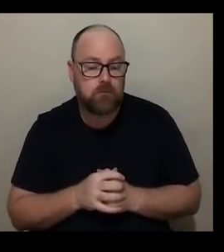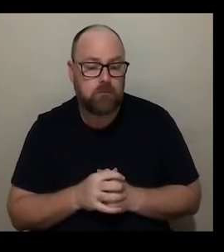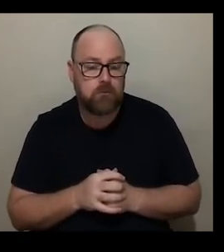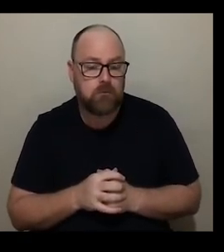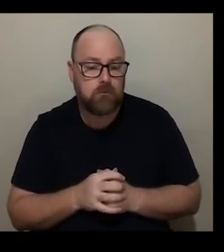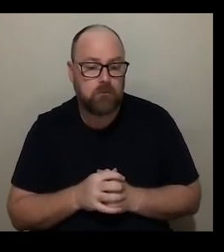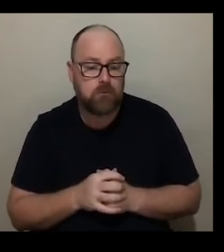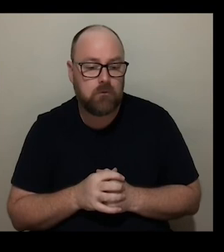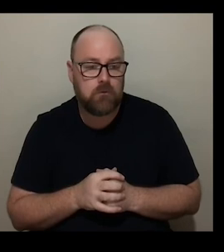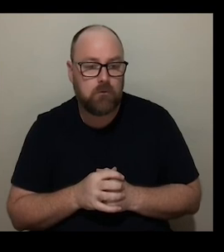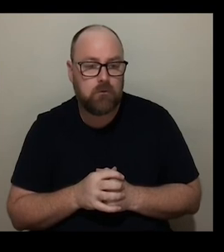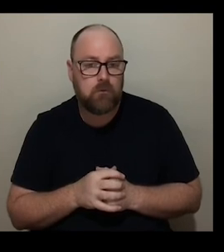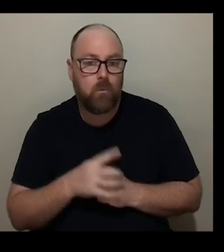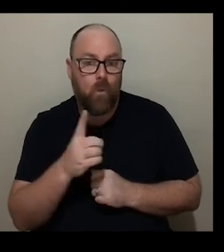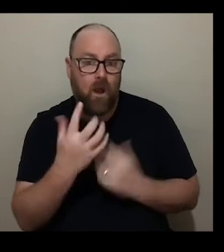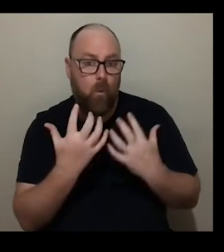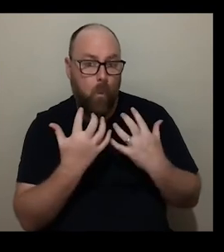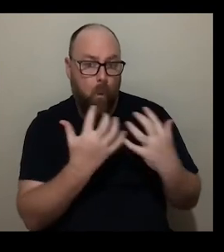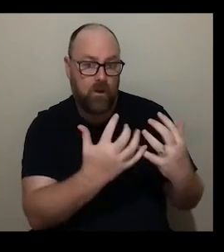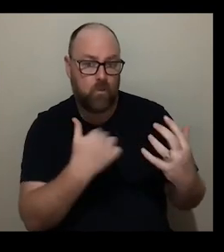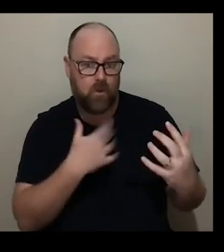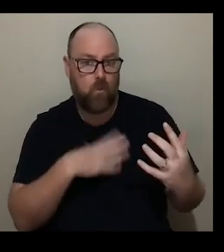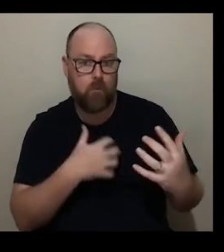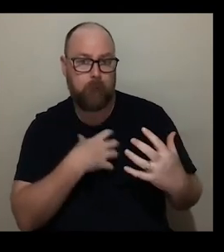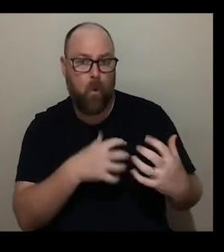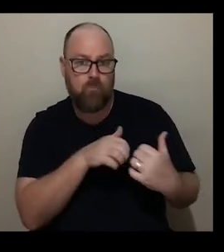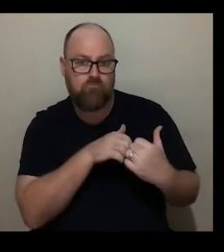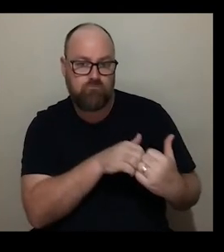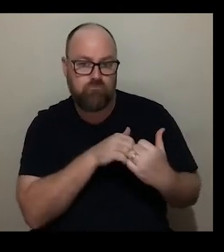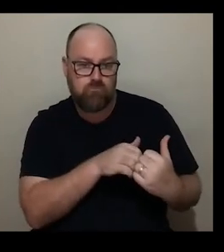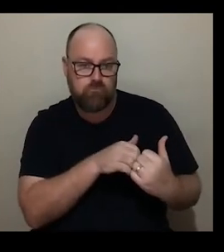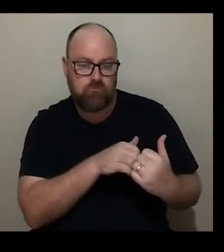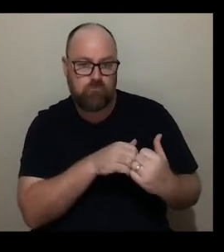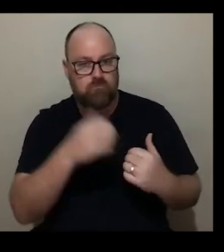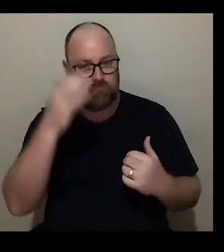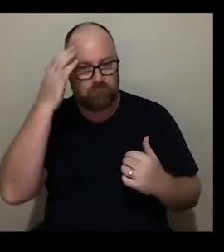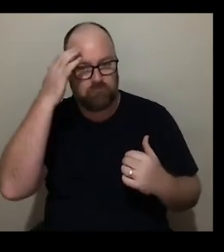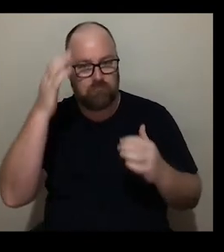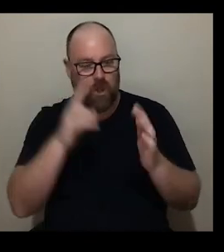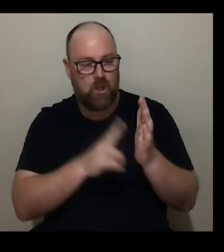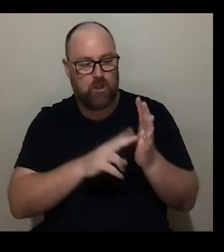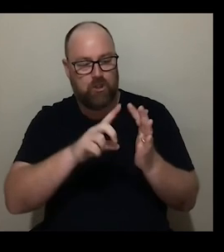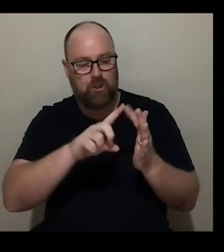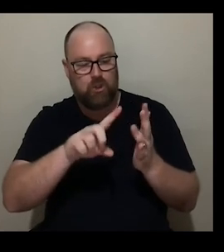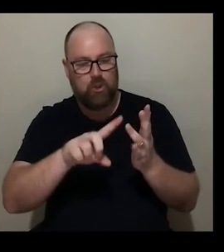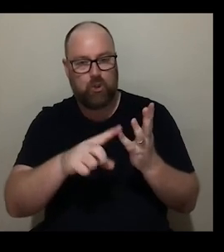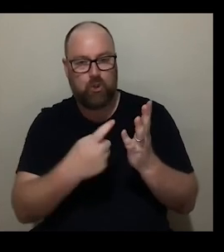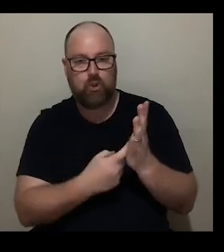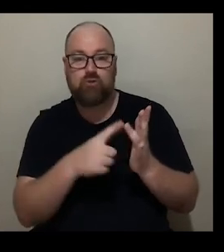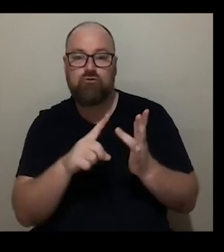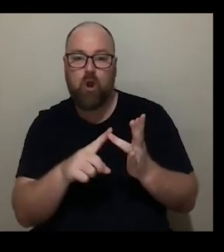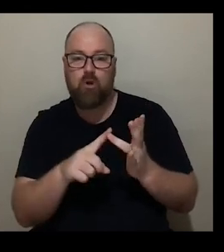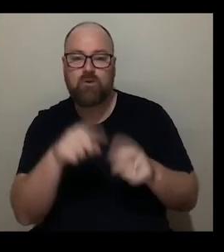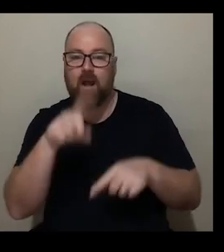one audience that we would like to work more with is an audience of neurodivergent people people